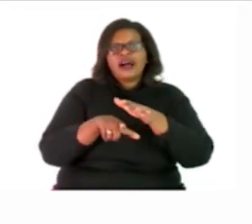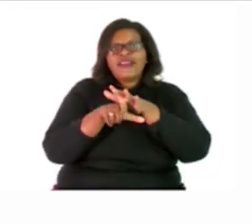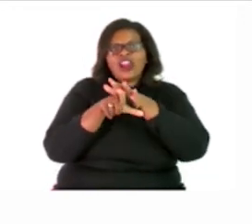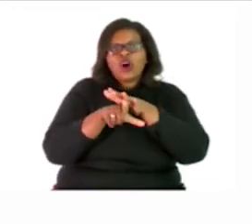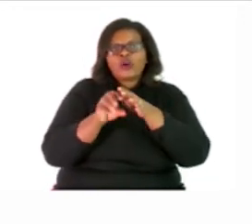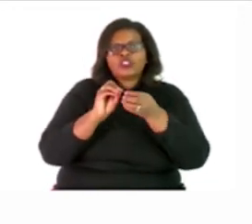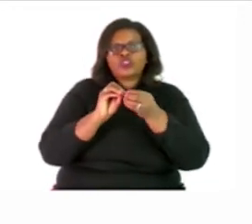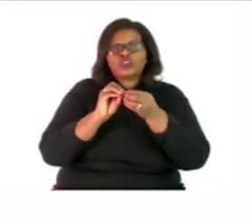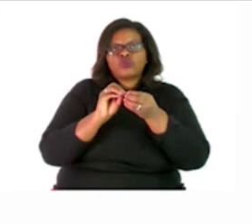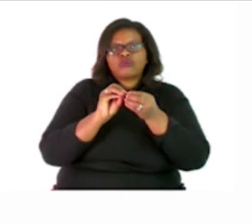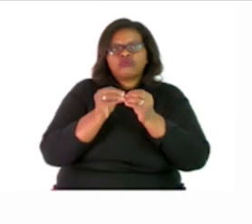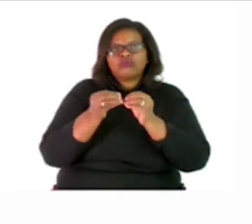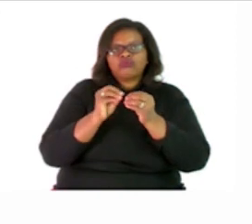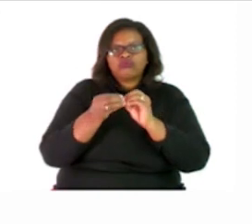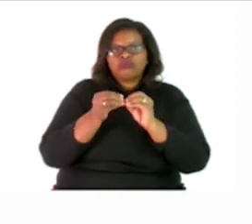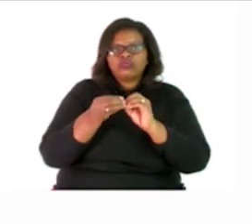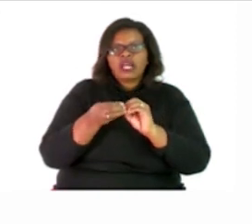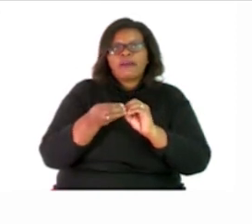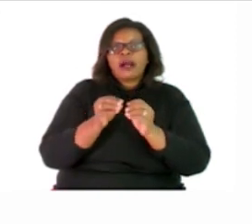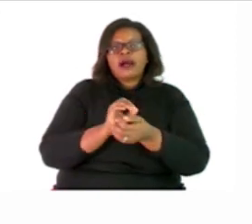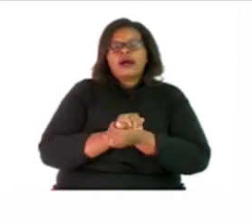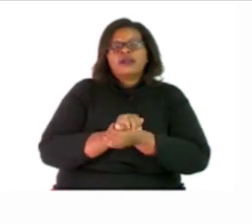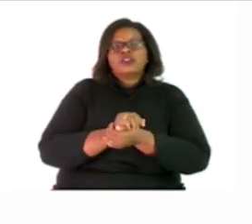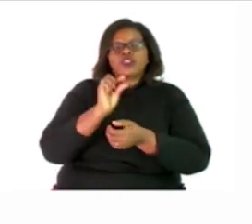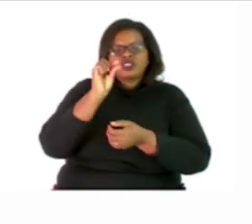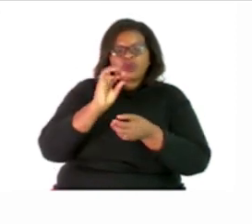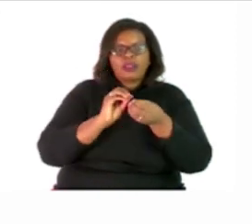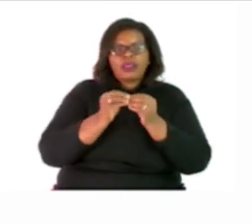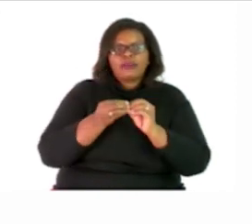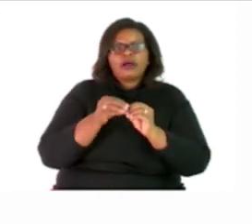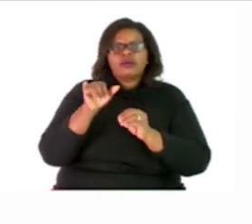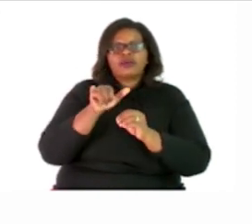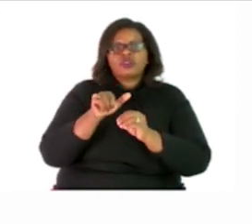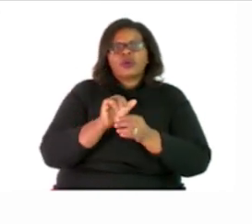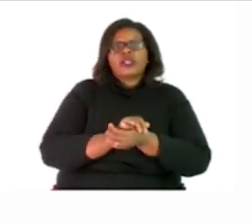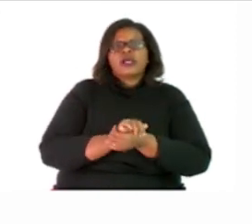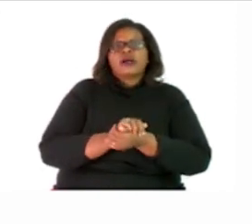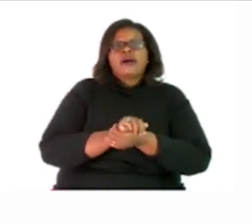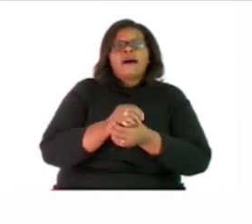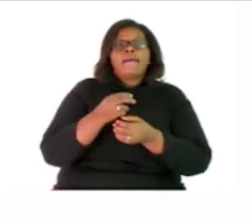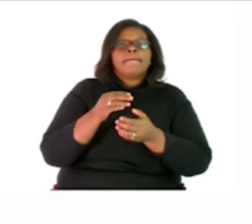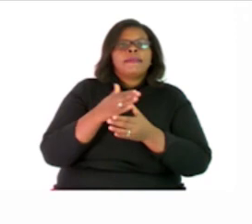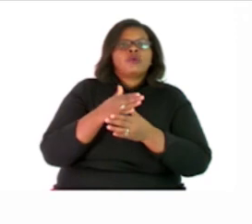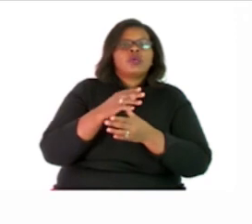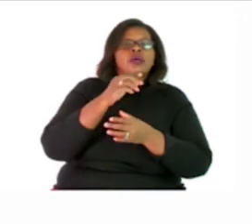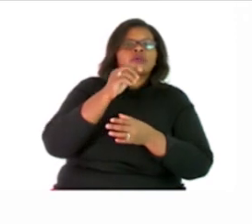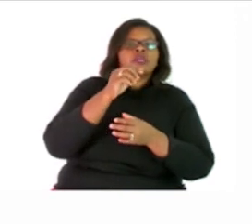of these two numbers which is 2 and 3 So you can do that at C